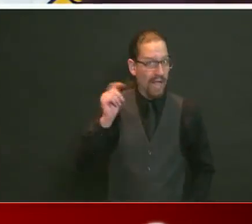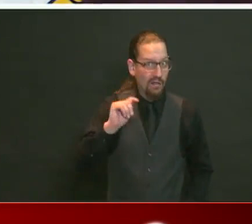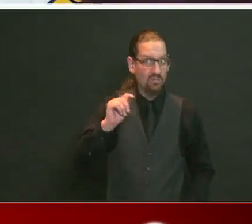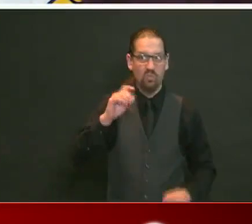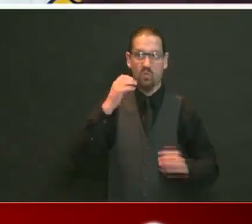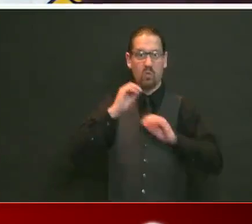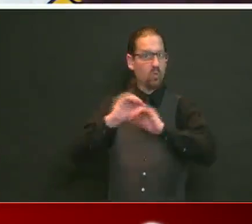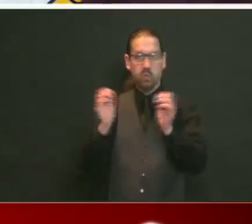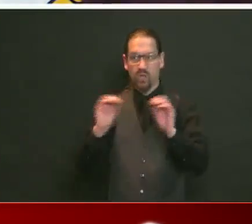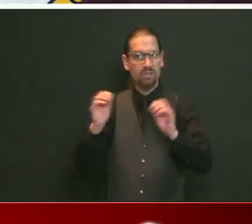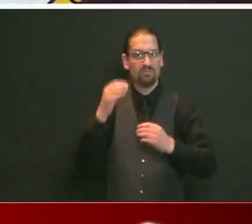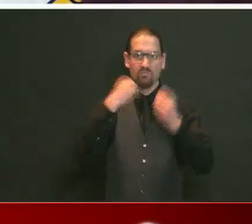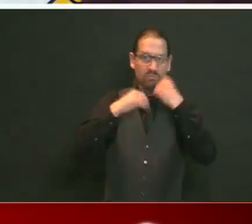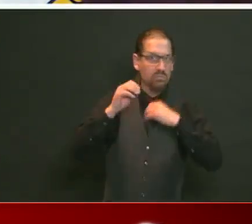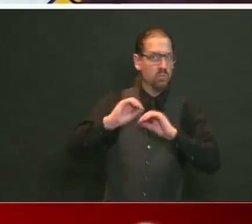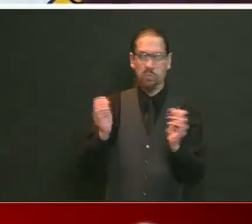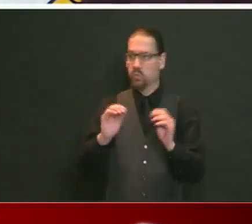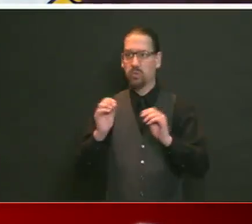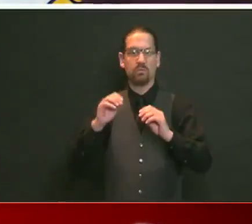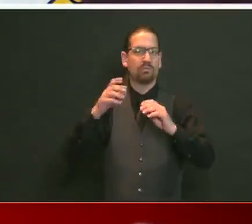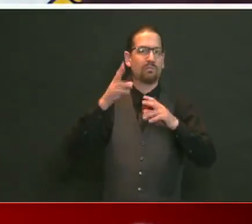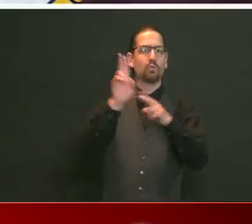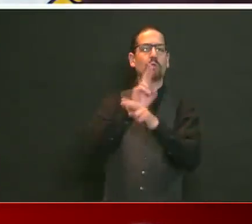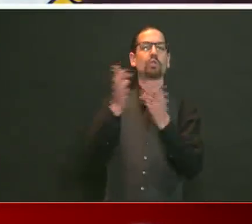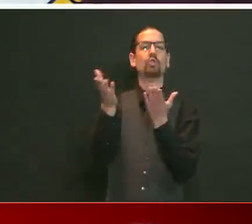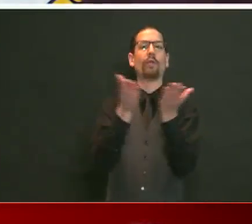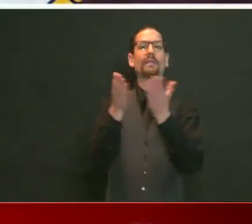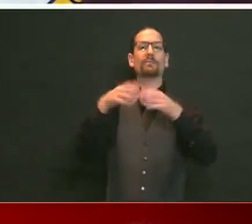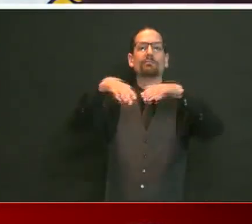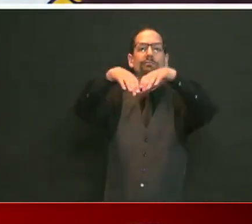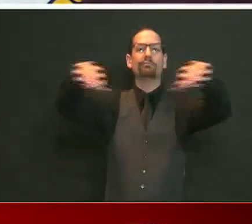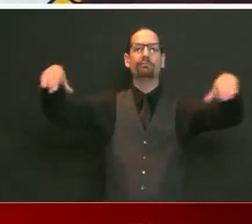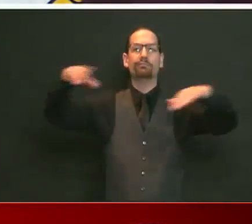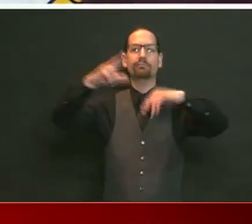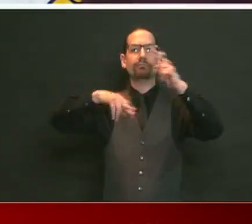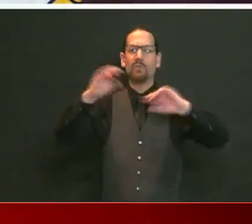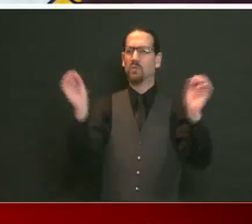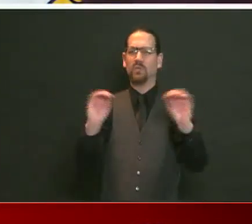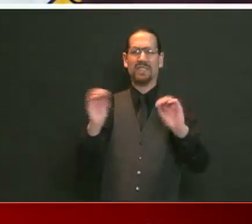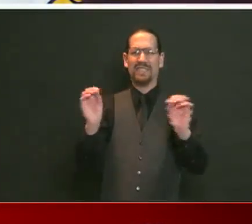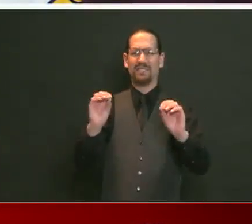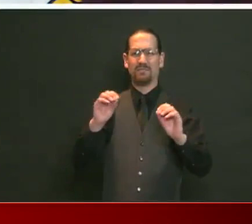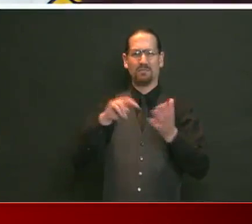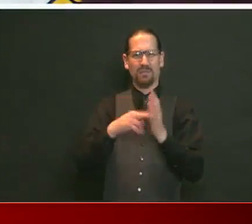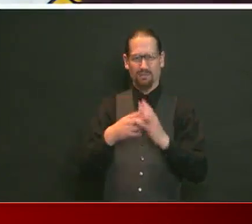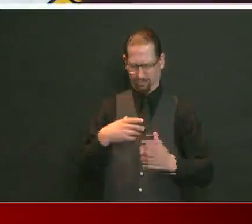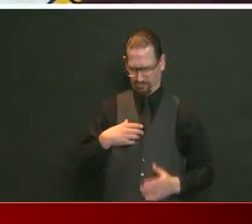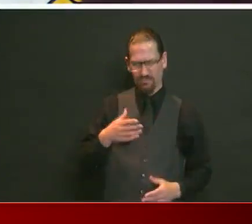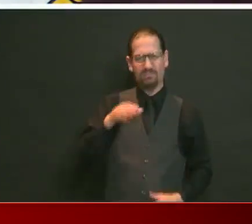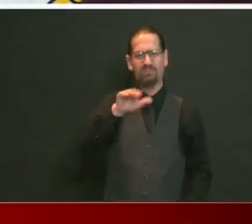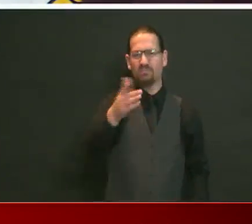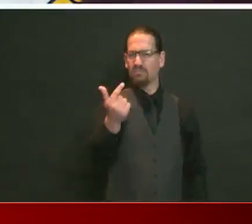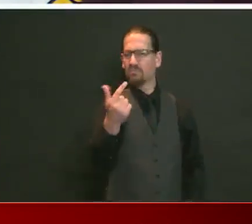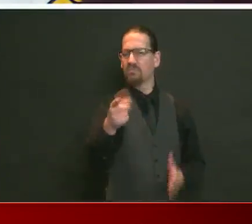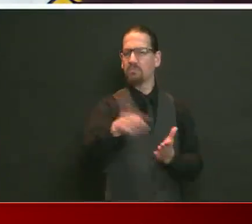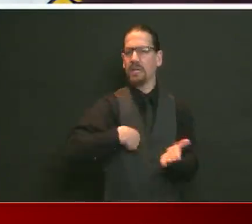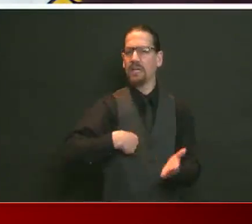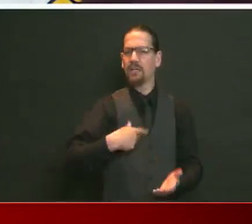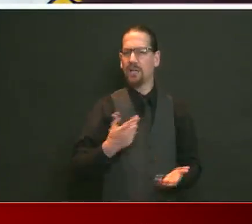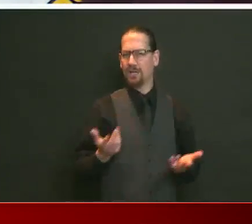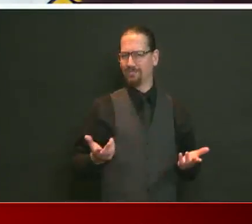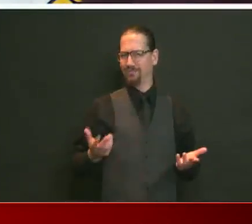no lifeguards. But once we get back into the business of having lifeguards, parking